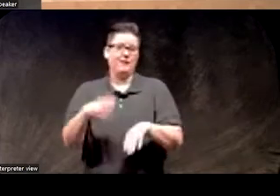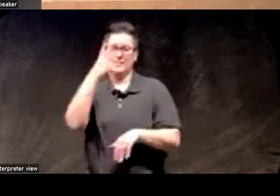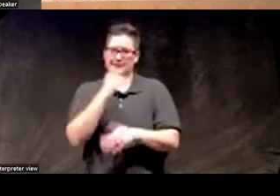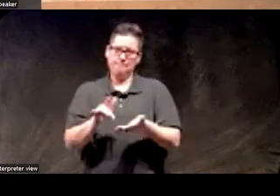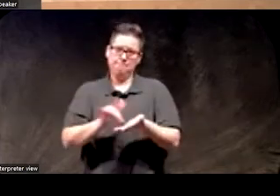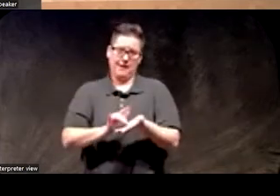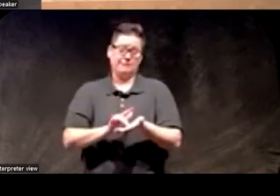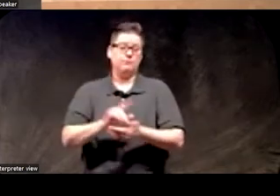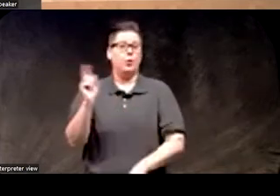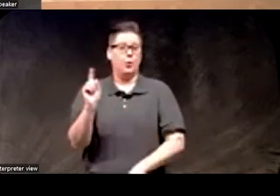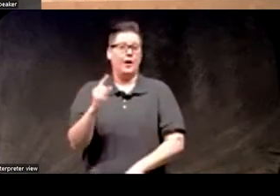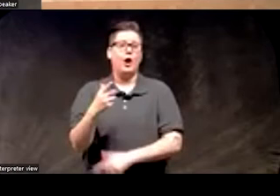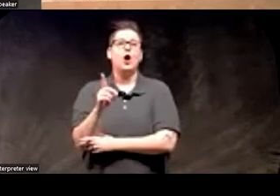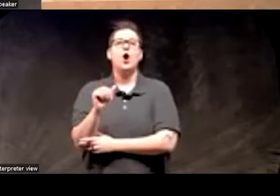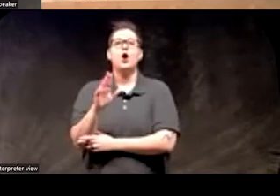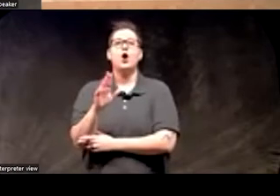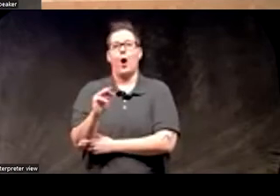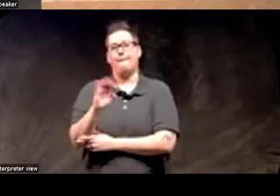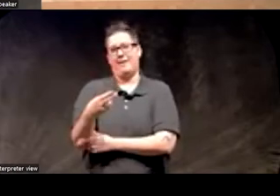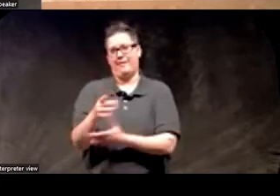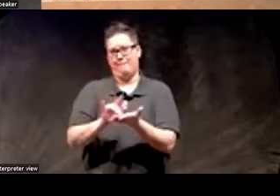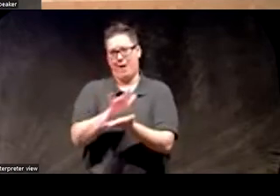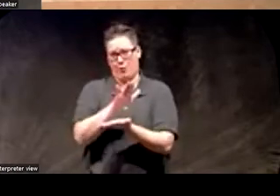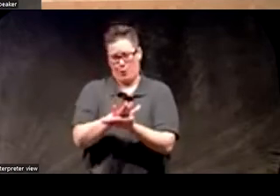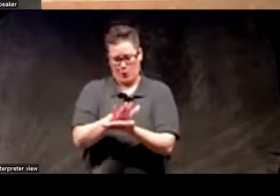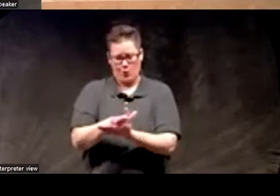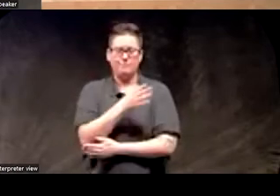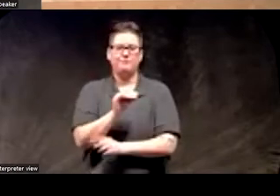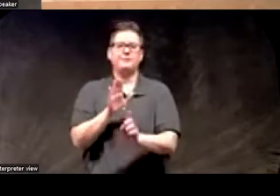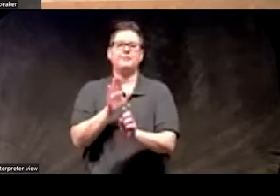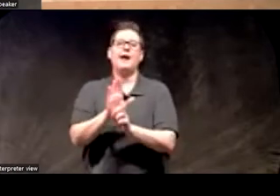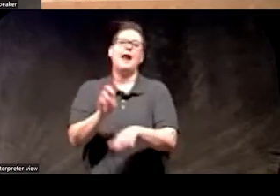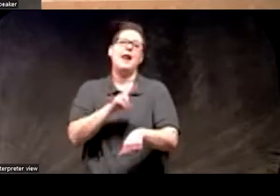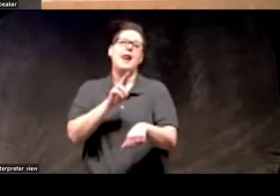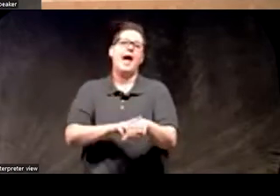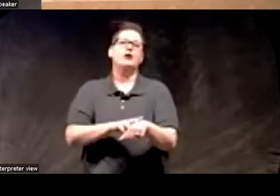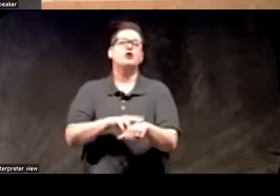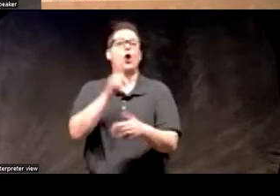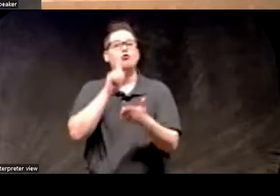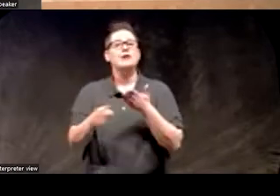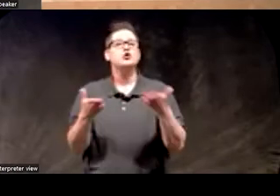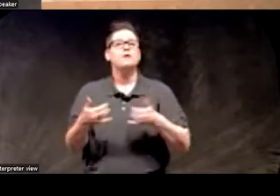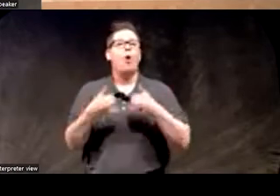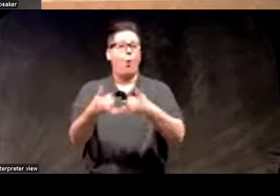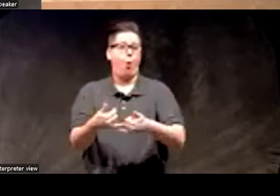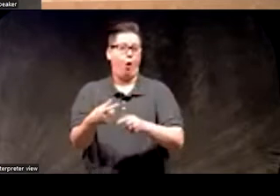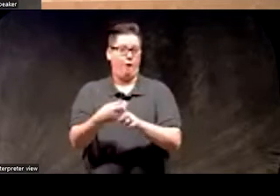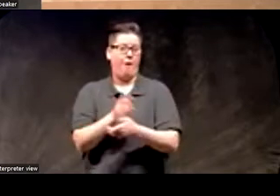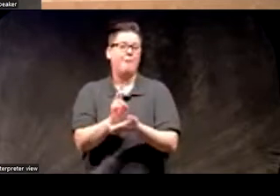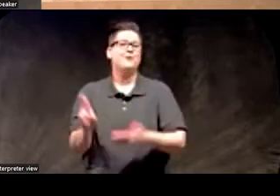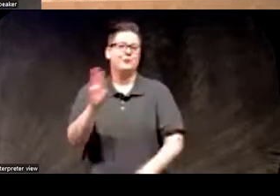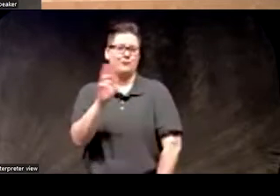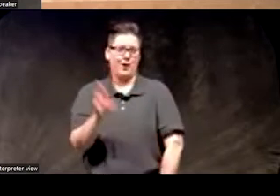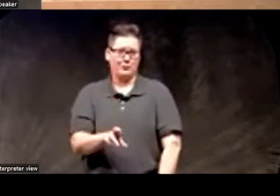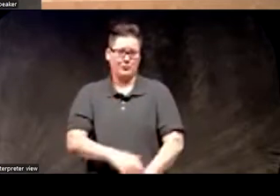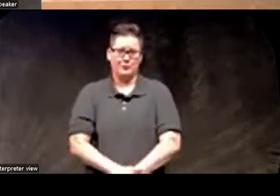sleep medicine at Dartmouth Medical School and an individual National Research Service Award at the University of